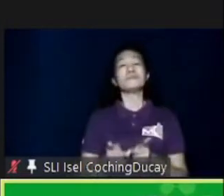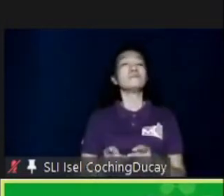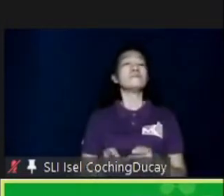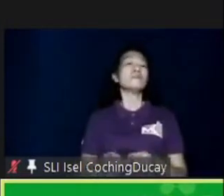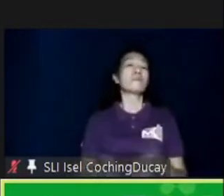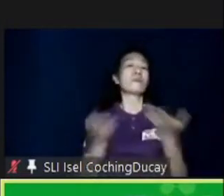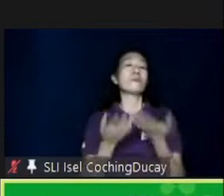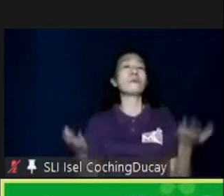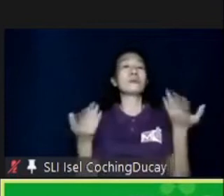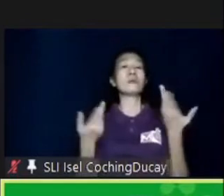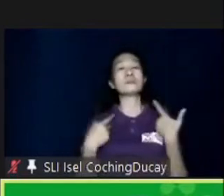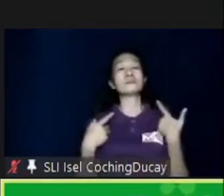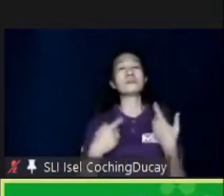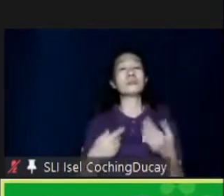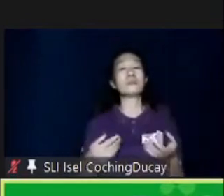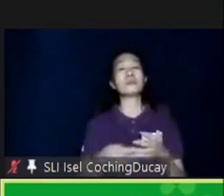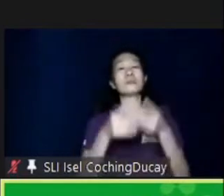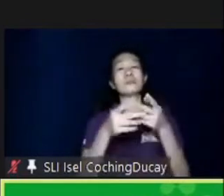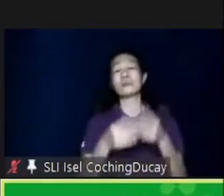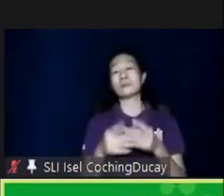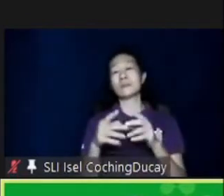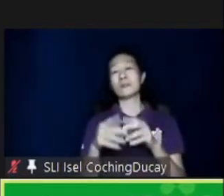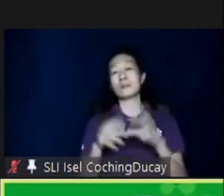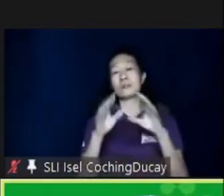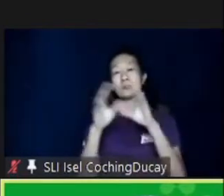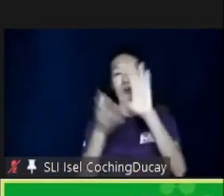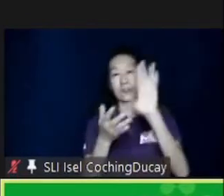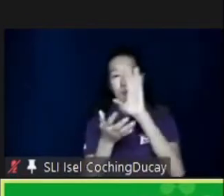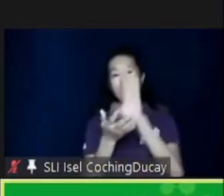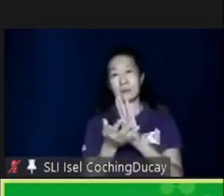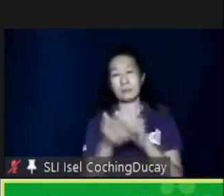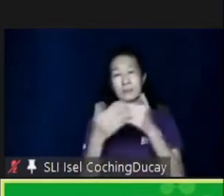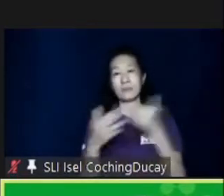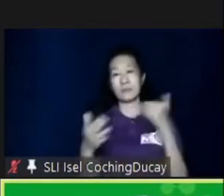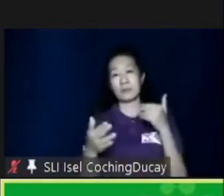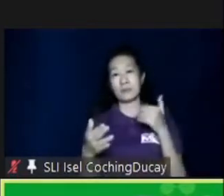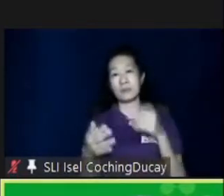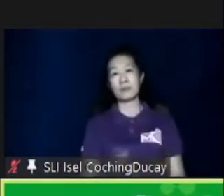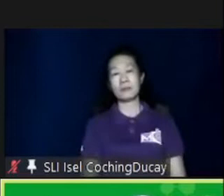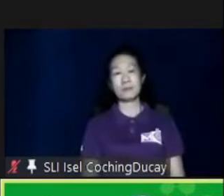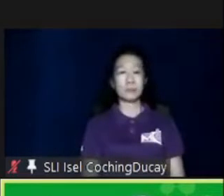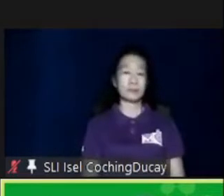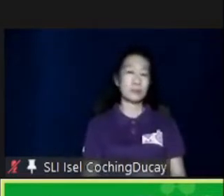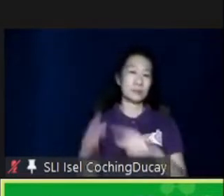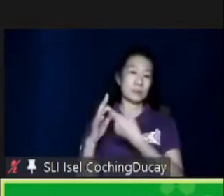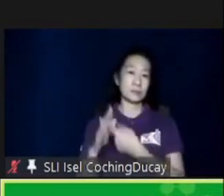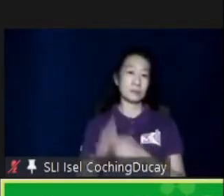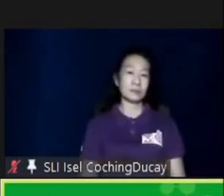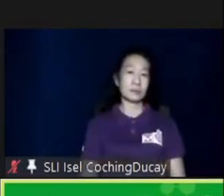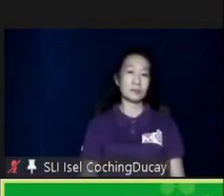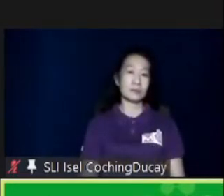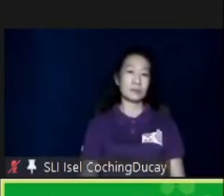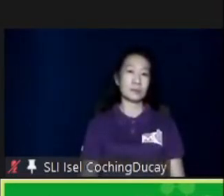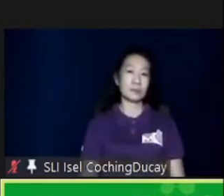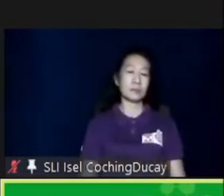Quezon, and Rizal. And before the pandemic, our roadmap or our pipeline was leading us to expansion